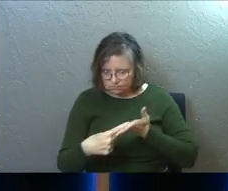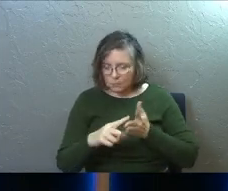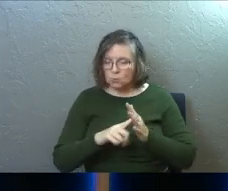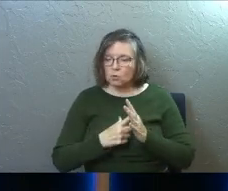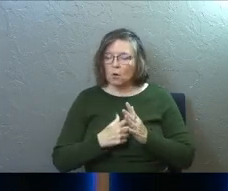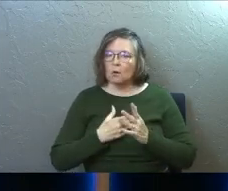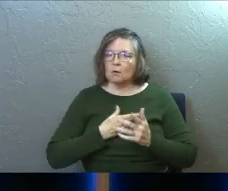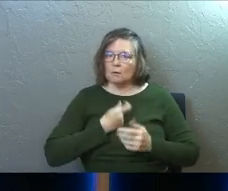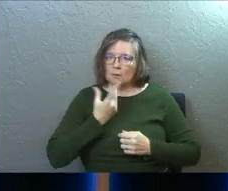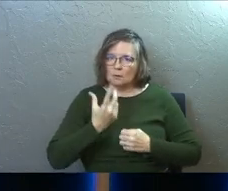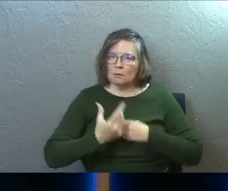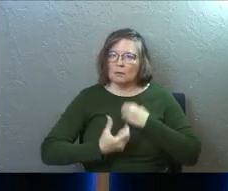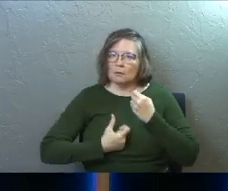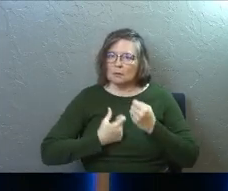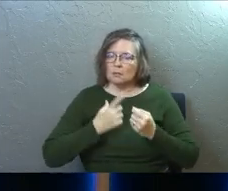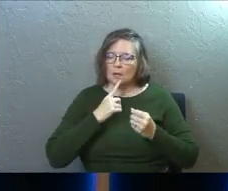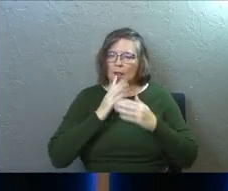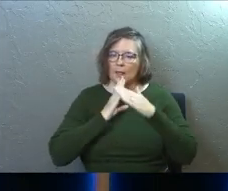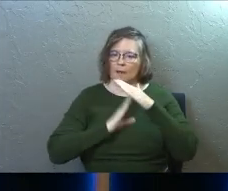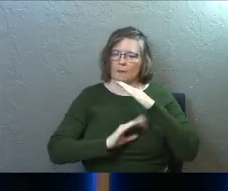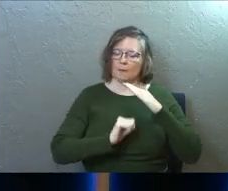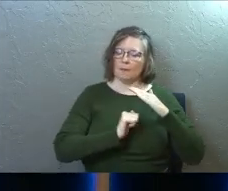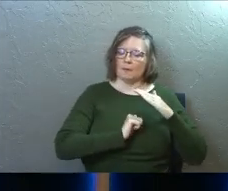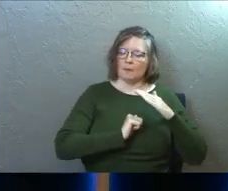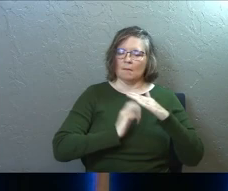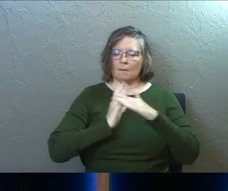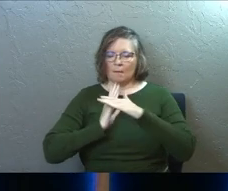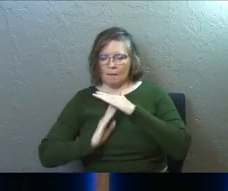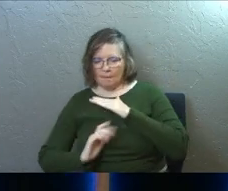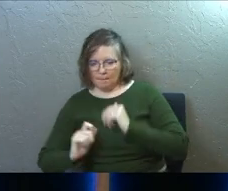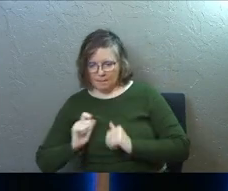finally start to talk and we finally kind of humble ourselves with each other,